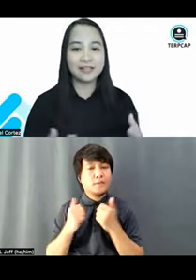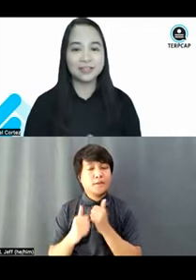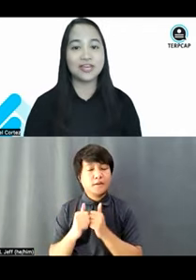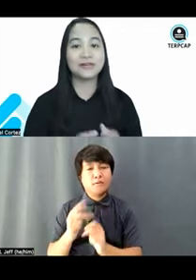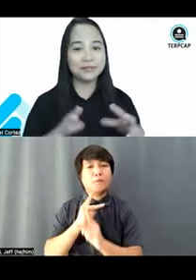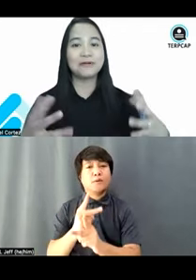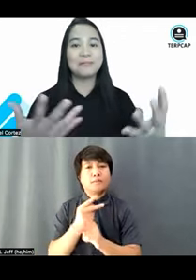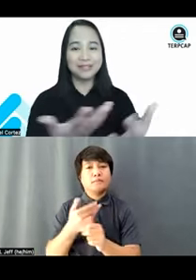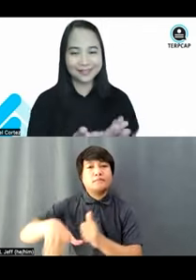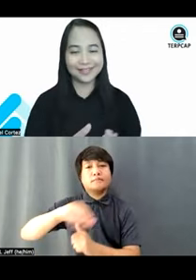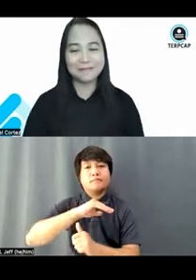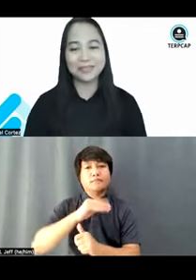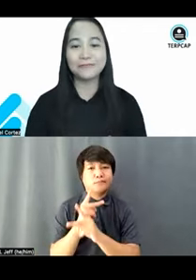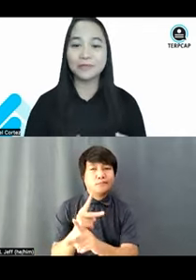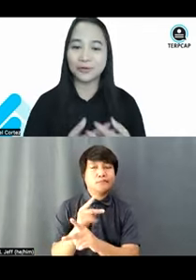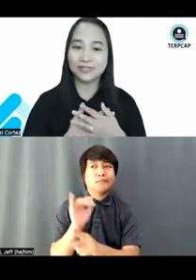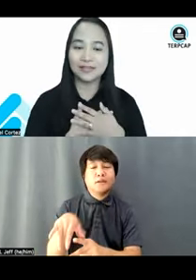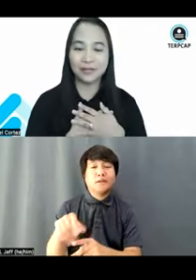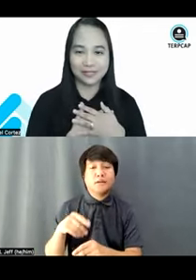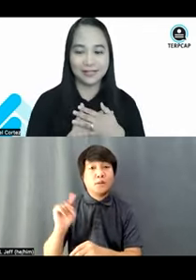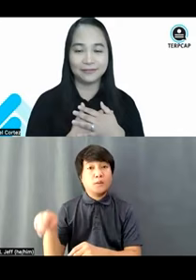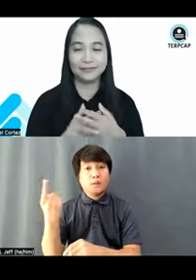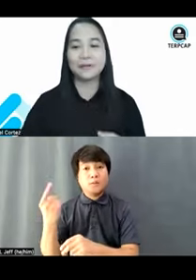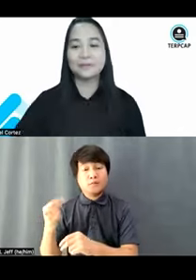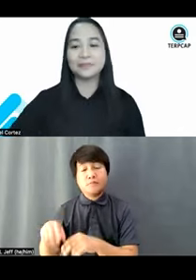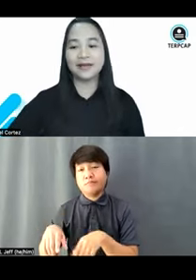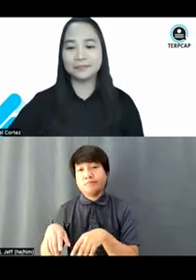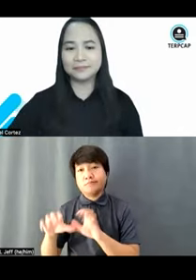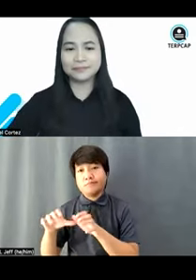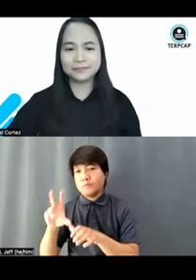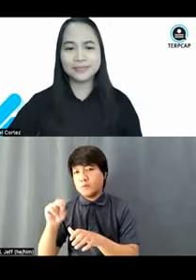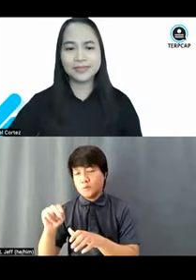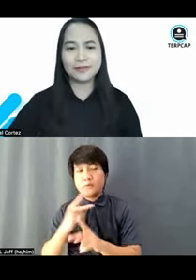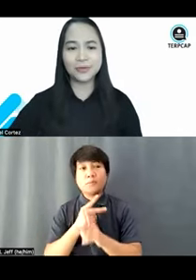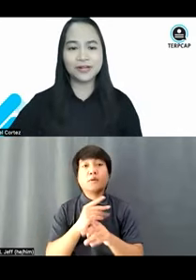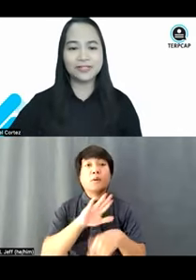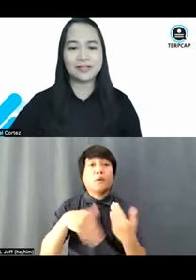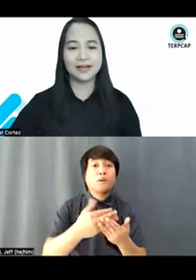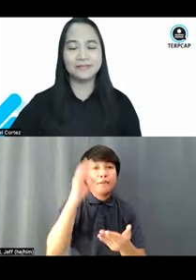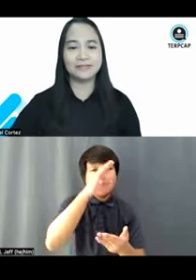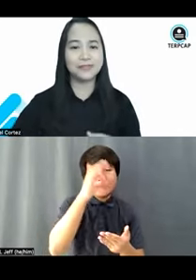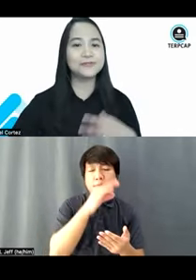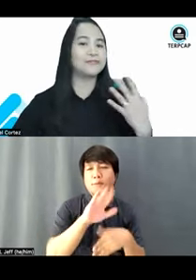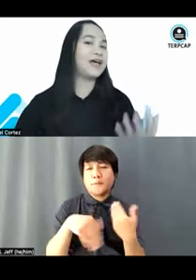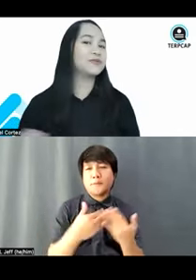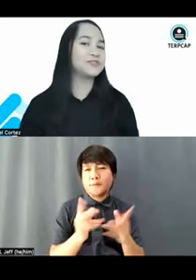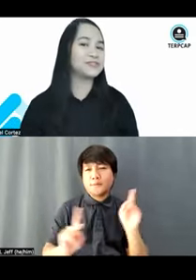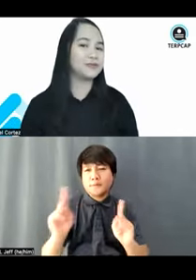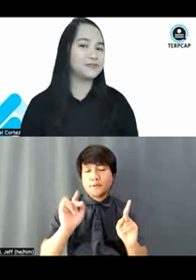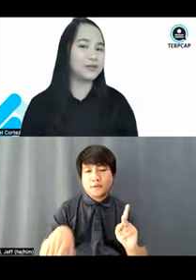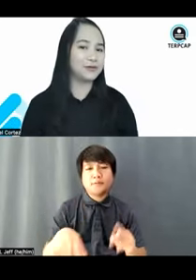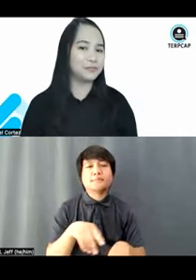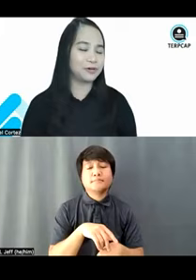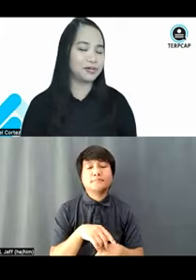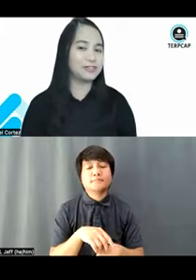the general public and, of course, yourself. And, of course, the use of language is